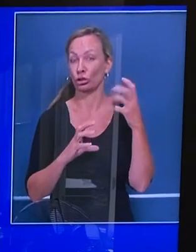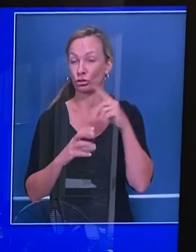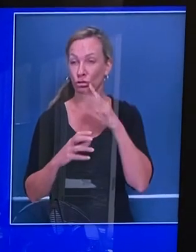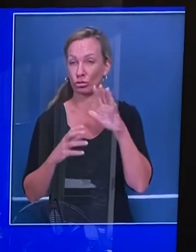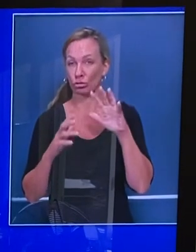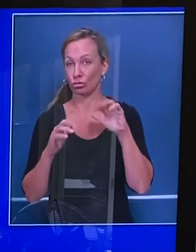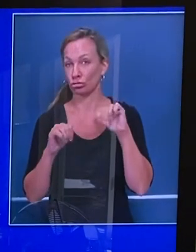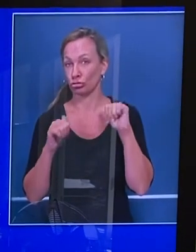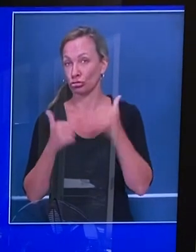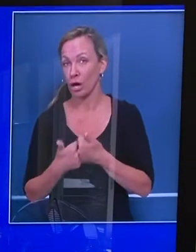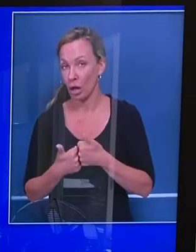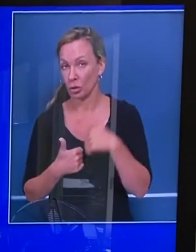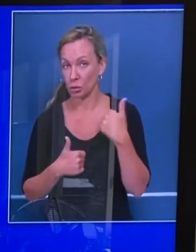related to COVID-19. bring into the... Great.